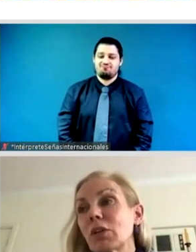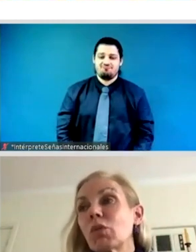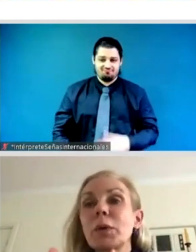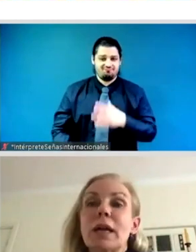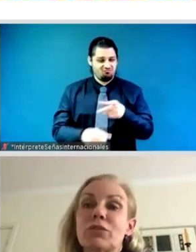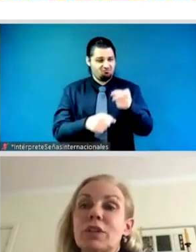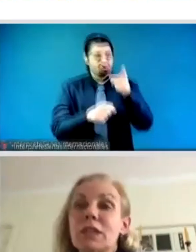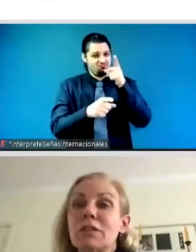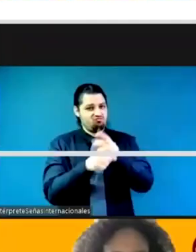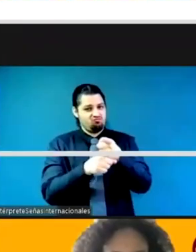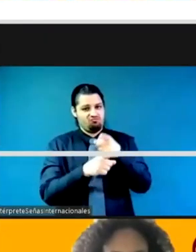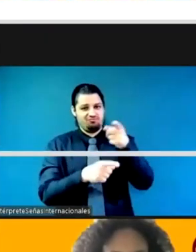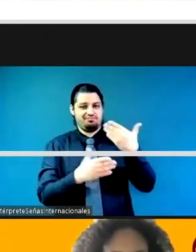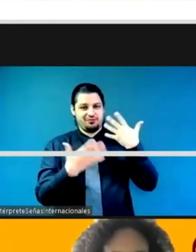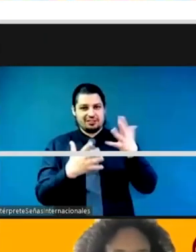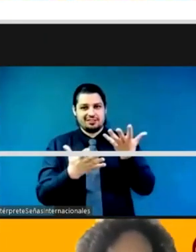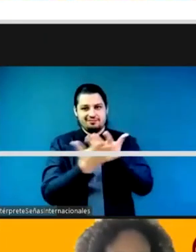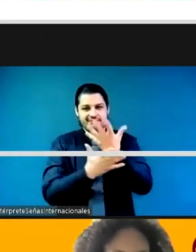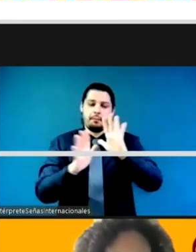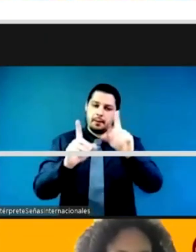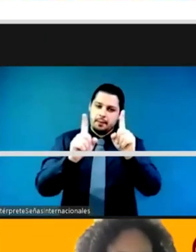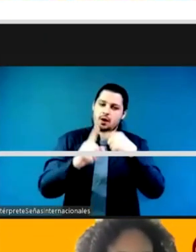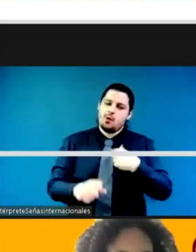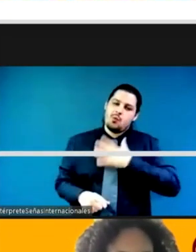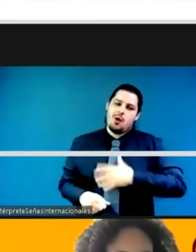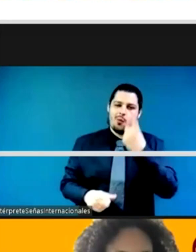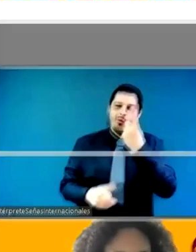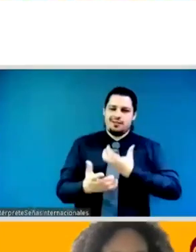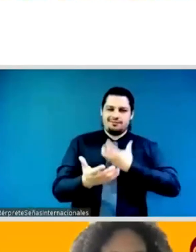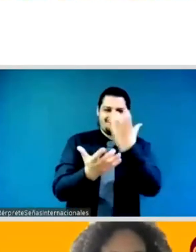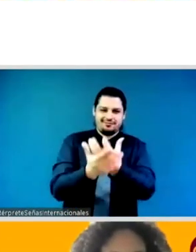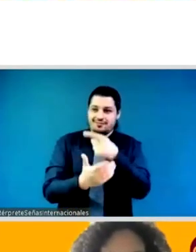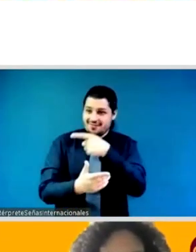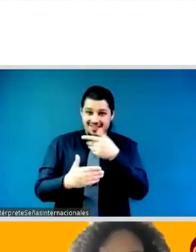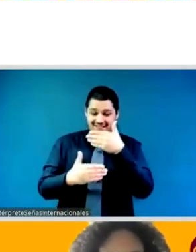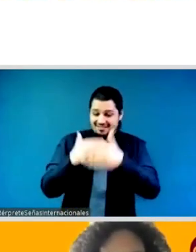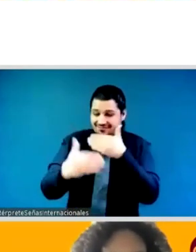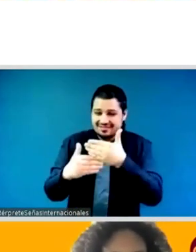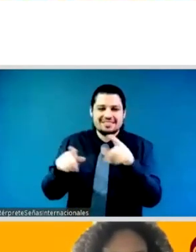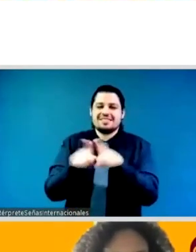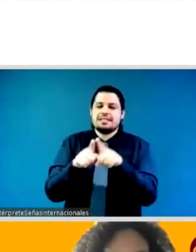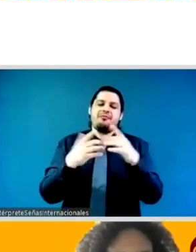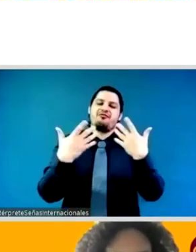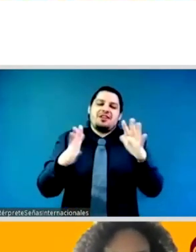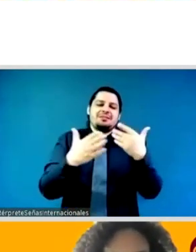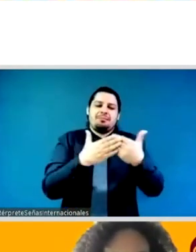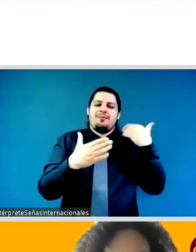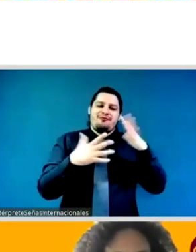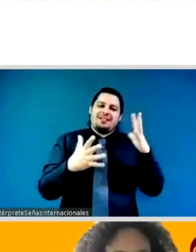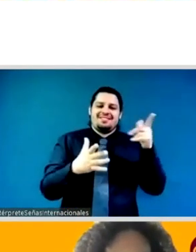what we have said we would deliver a lot of the things we've said aren't new uh we just haven't done it yet